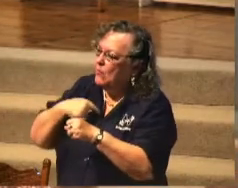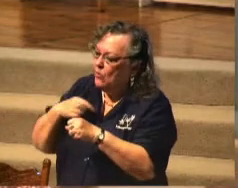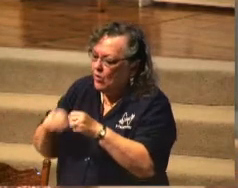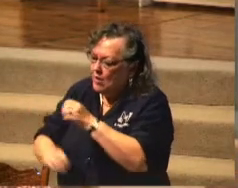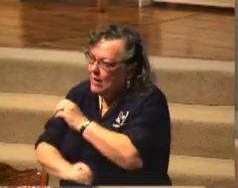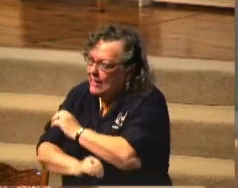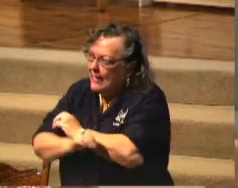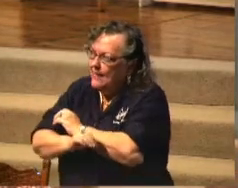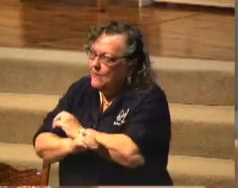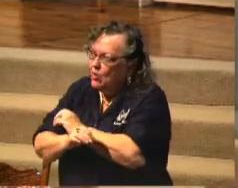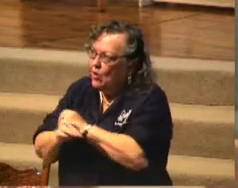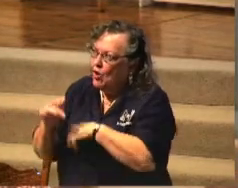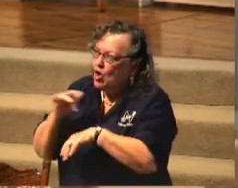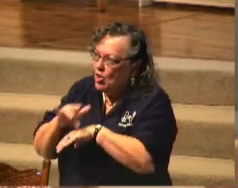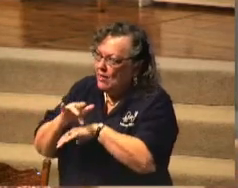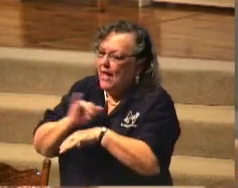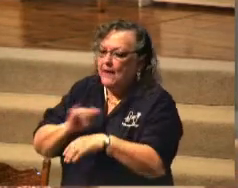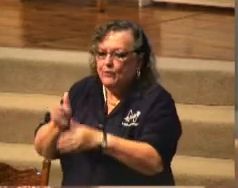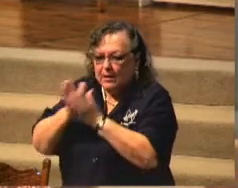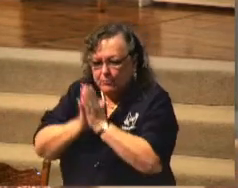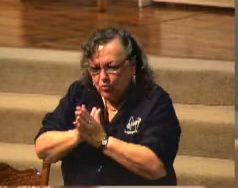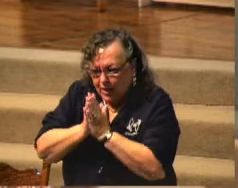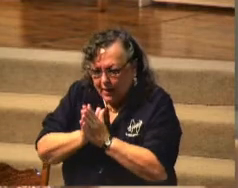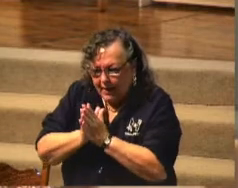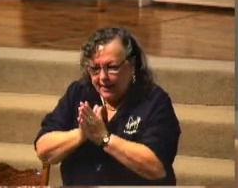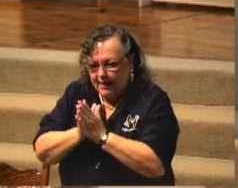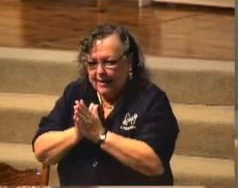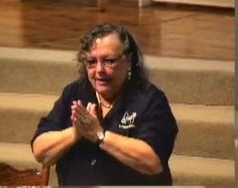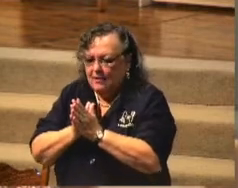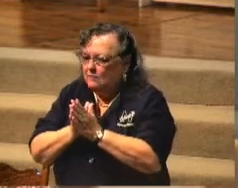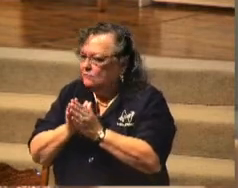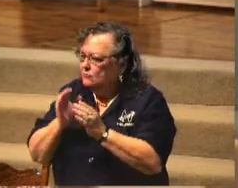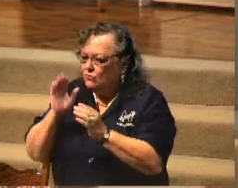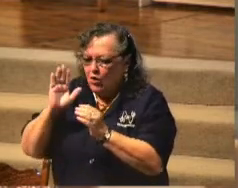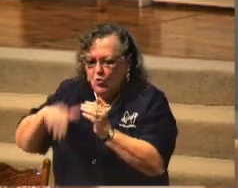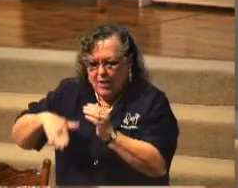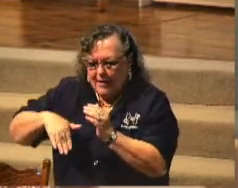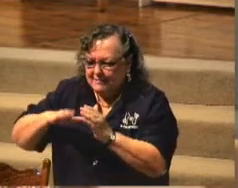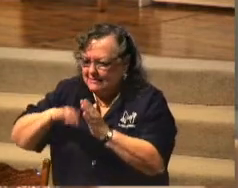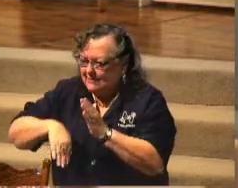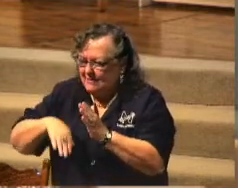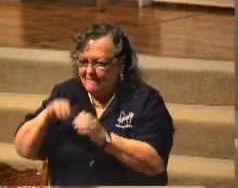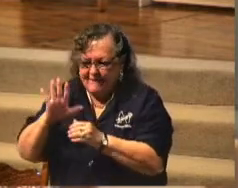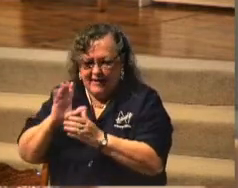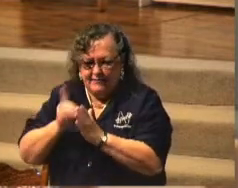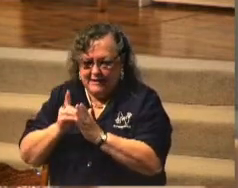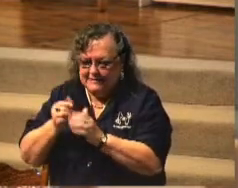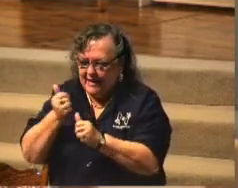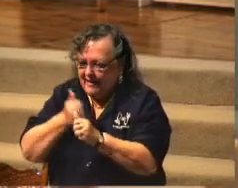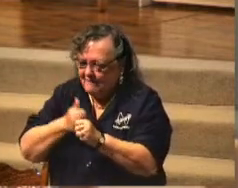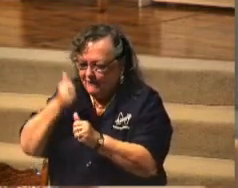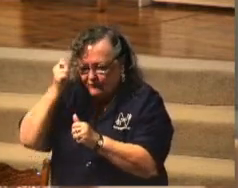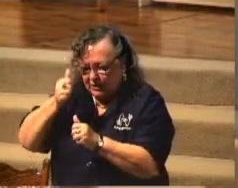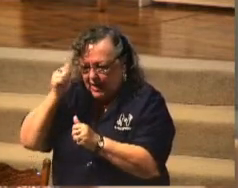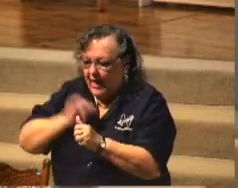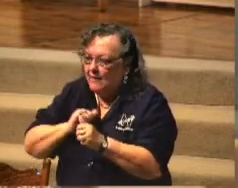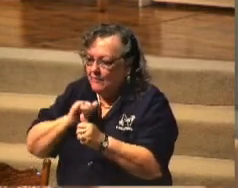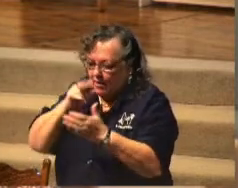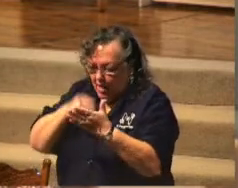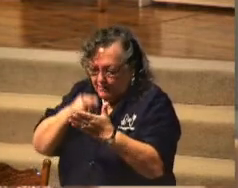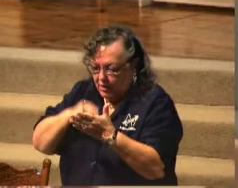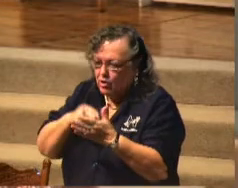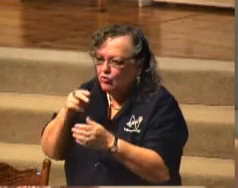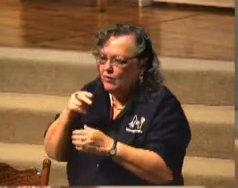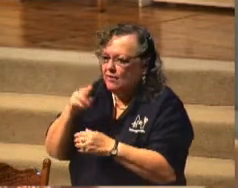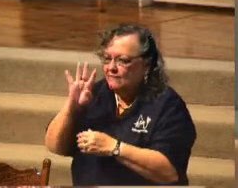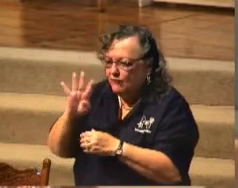every morning. I'm going to pray no less than five minutes every day. I'm going to vow to you that I'm going to read at least